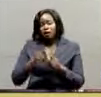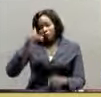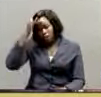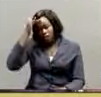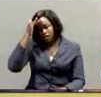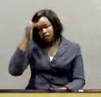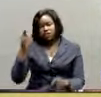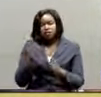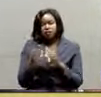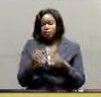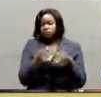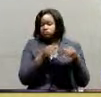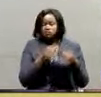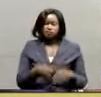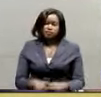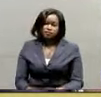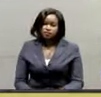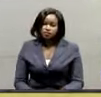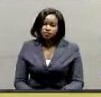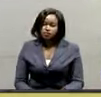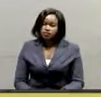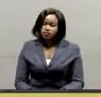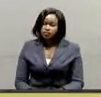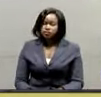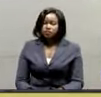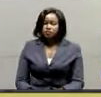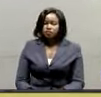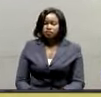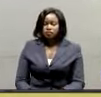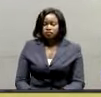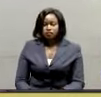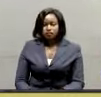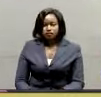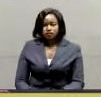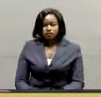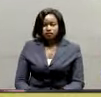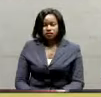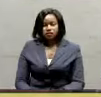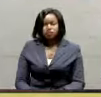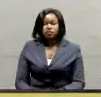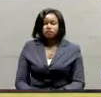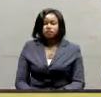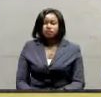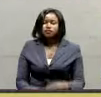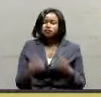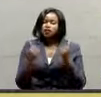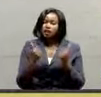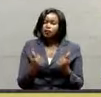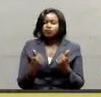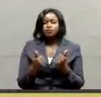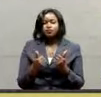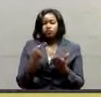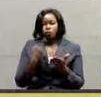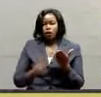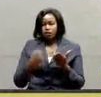not arrested any suspect up now. A foreigner can own land, but not outside the city.